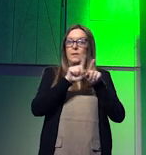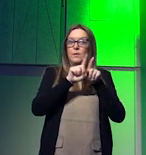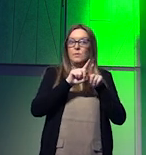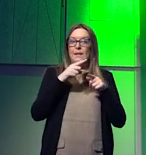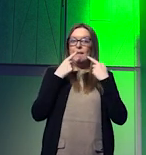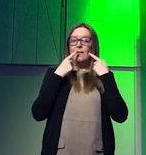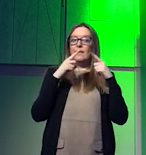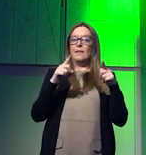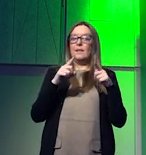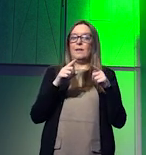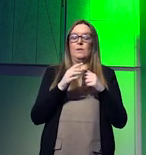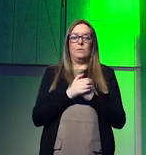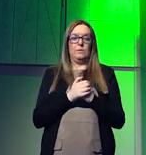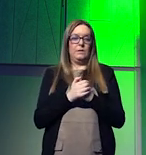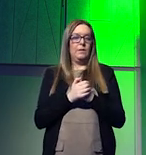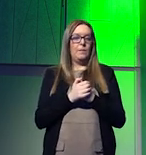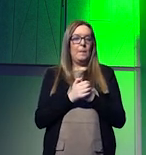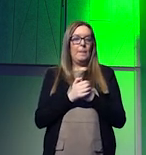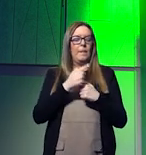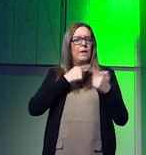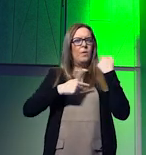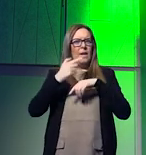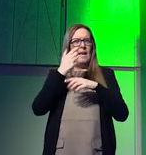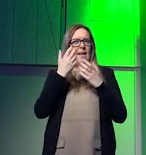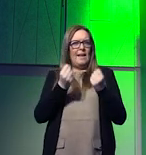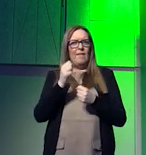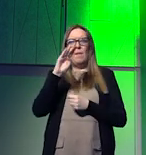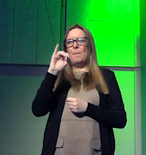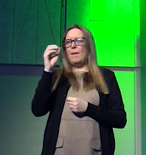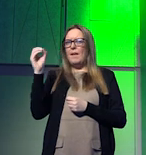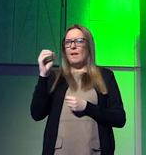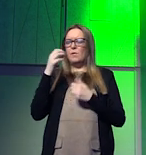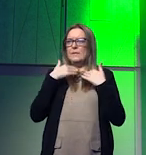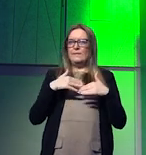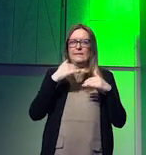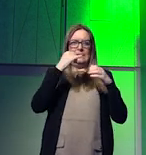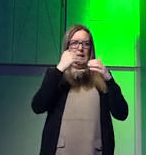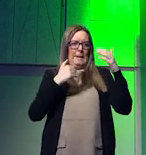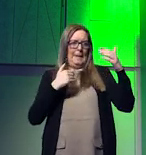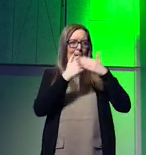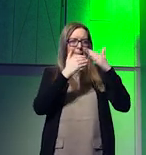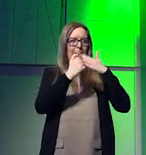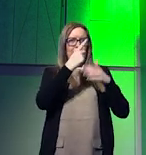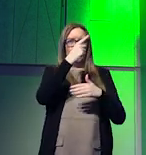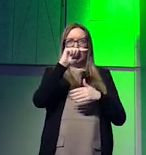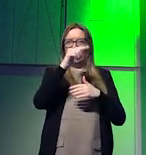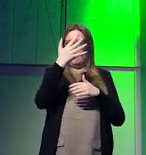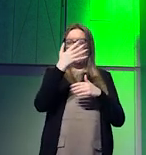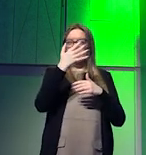have a biophysical limit that is reached at 1.5 degree thresholds